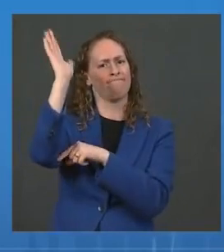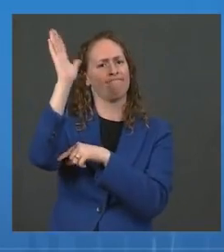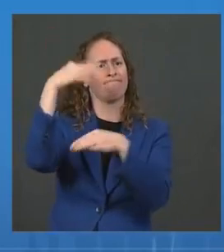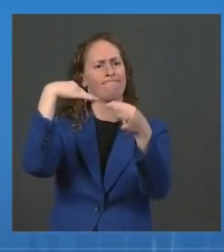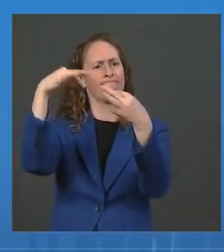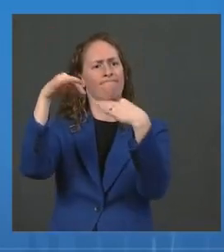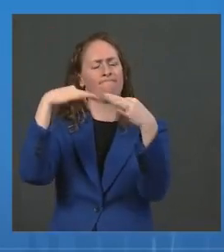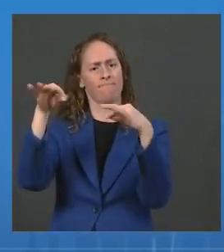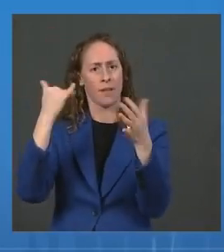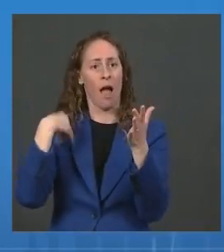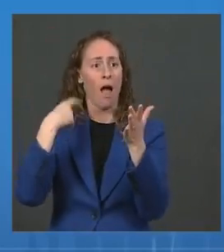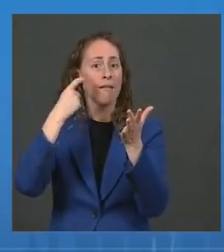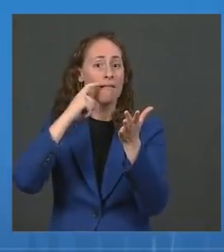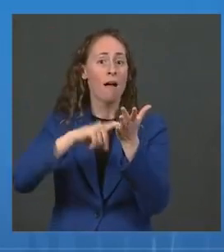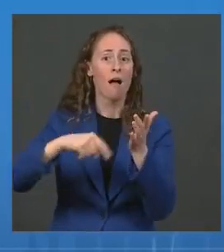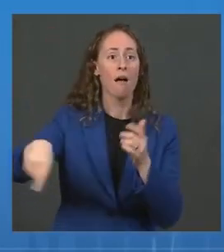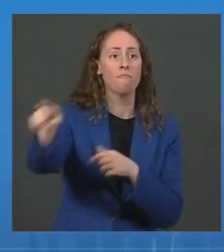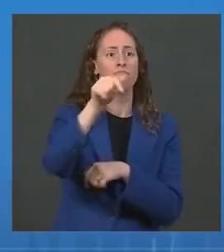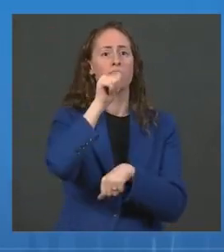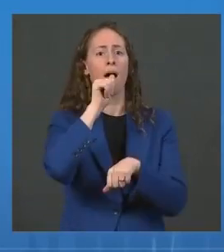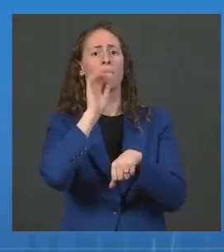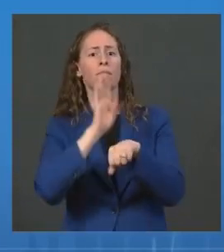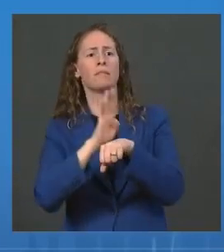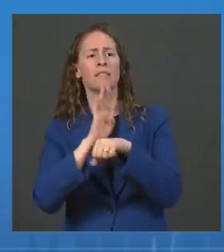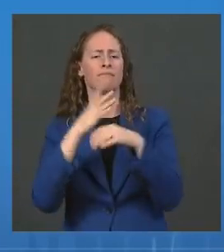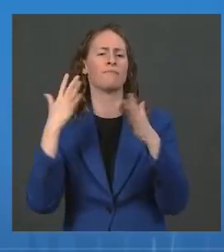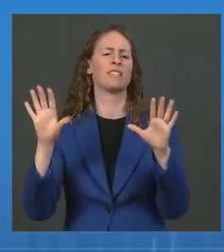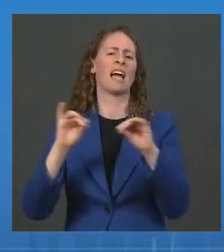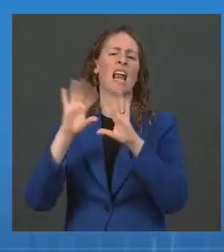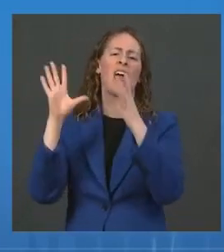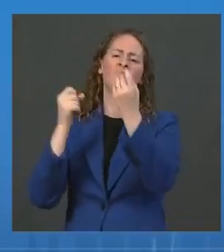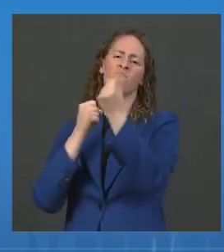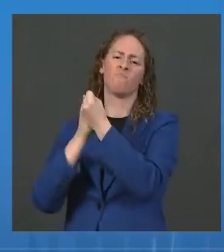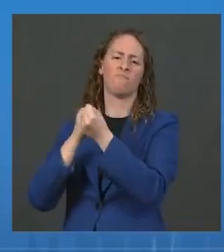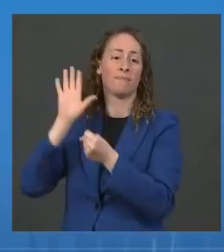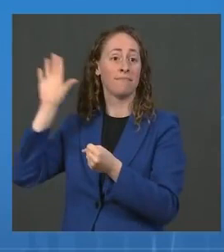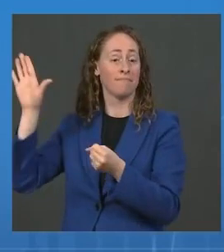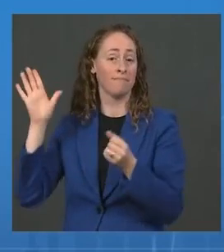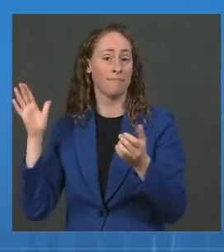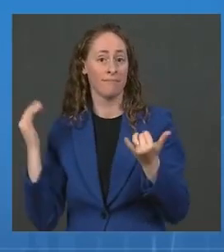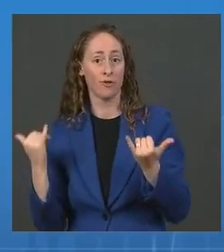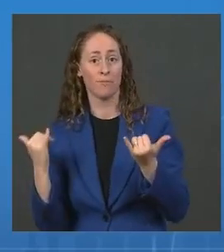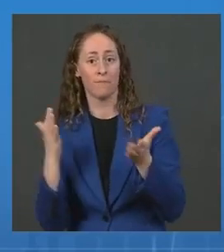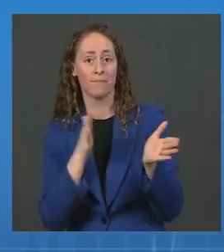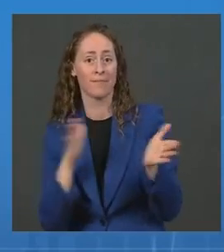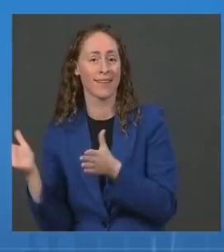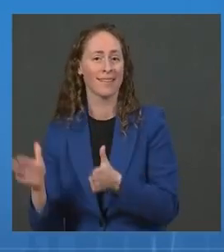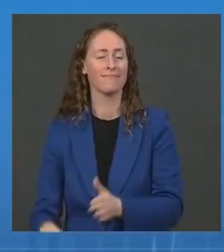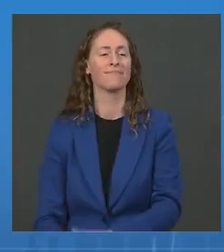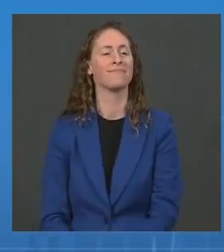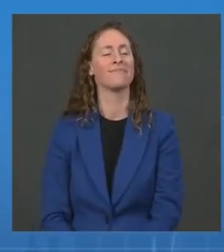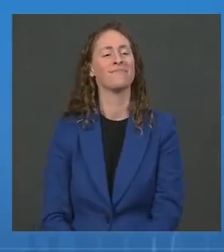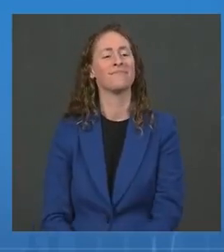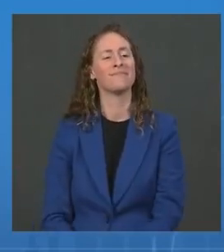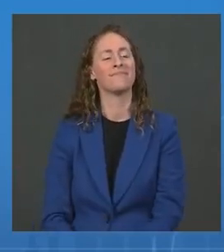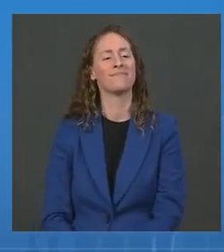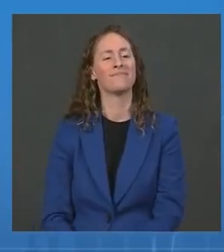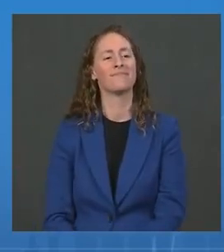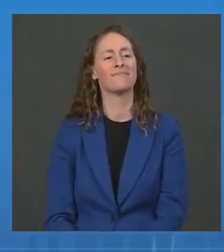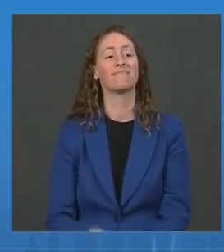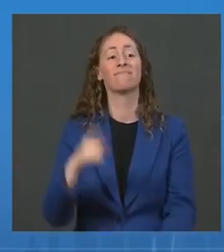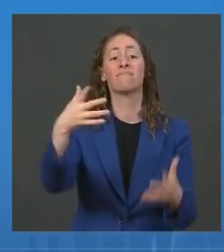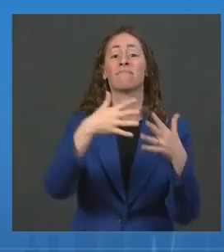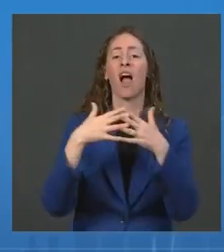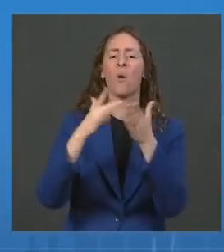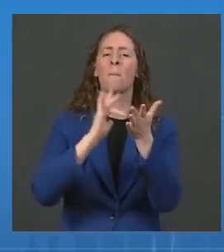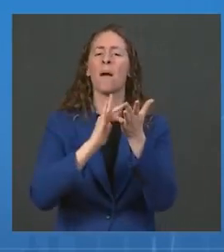all come out in support of the President's plan. The American Medical Association and the National Nurses Union